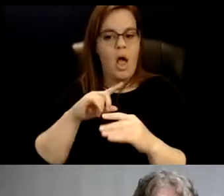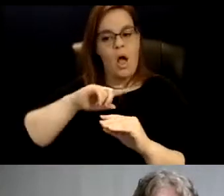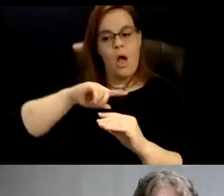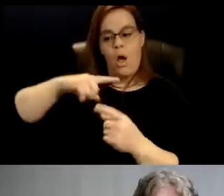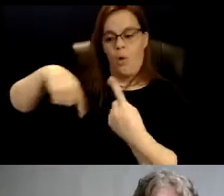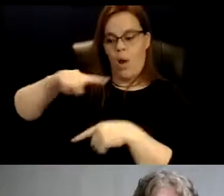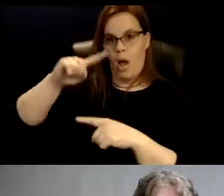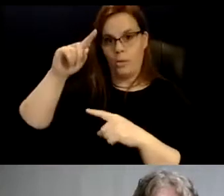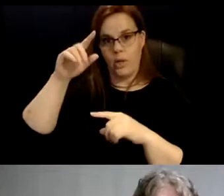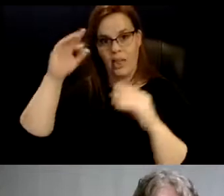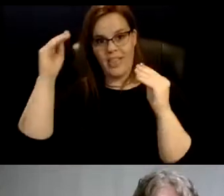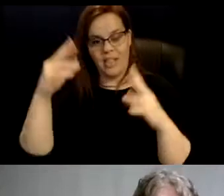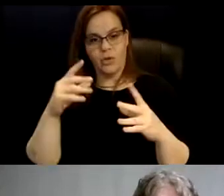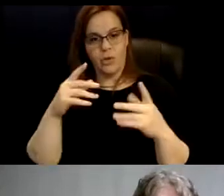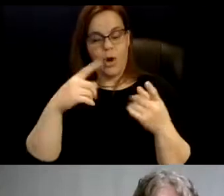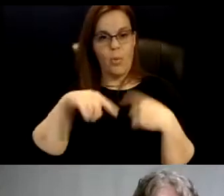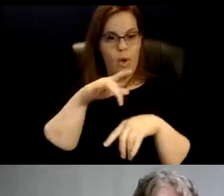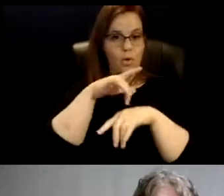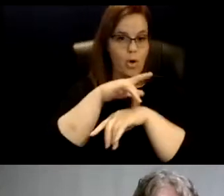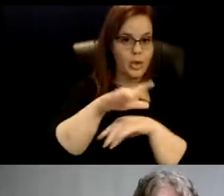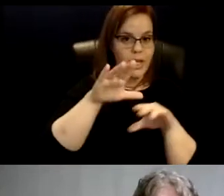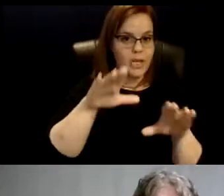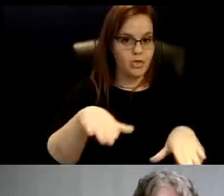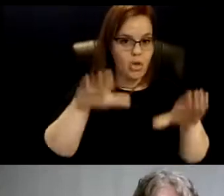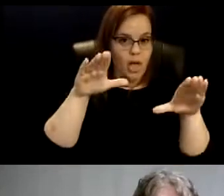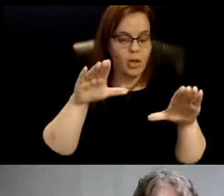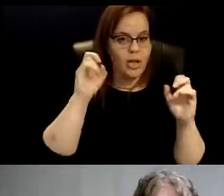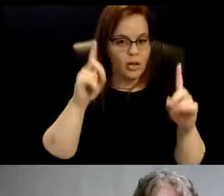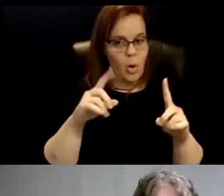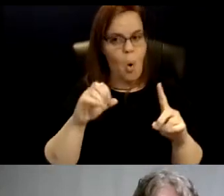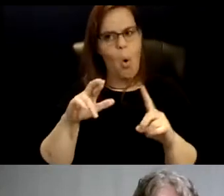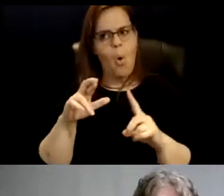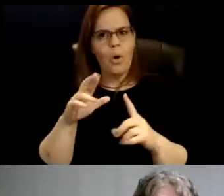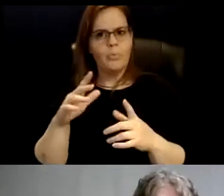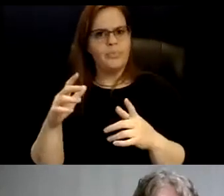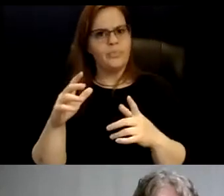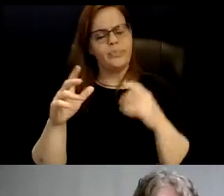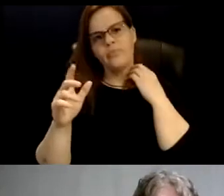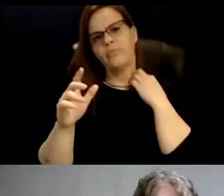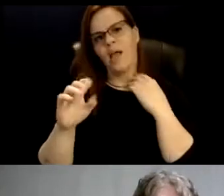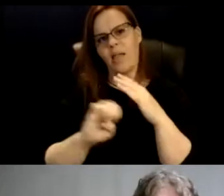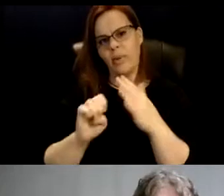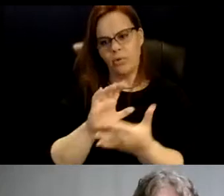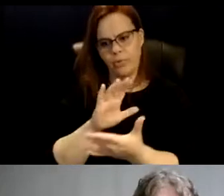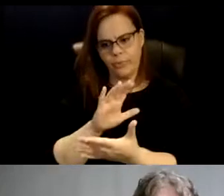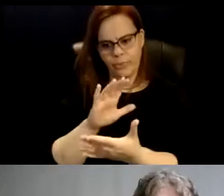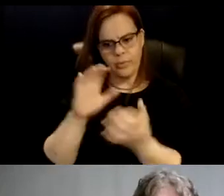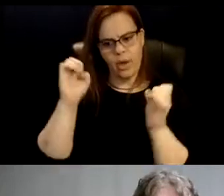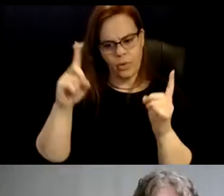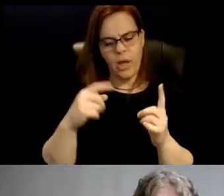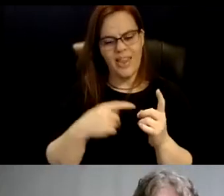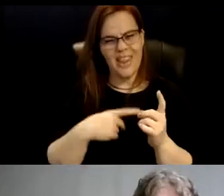in early child education or elementary education and sort of their tendency to see children in their grade,